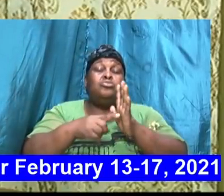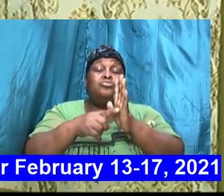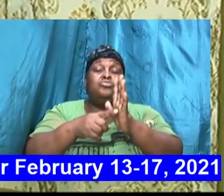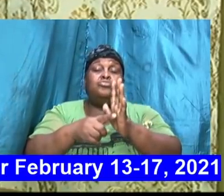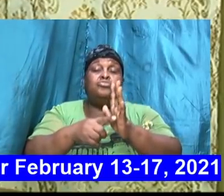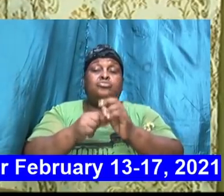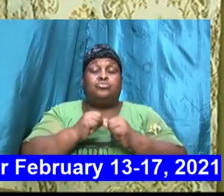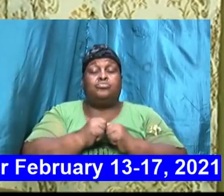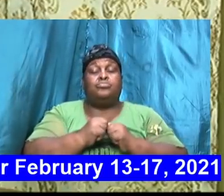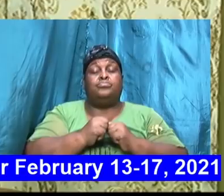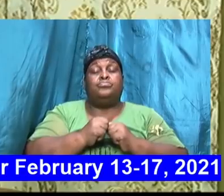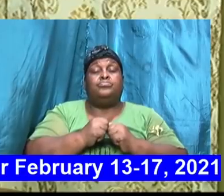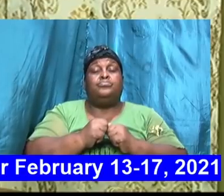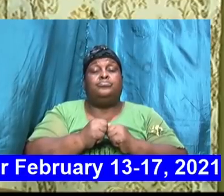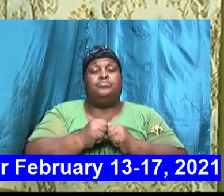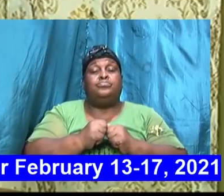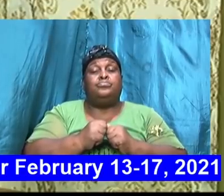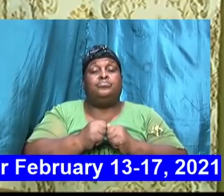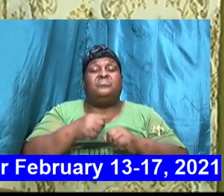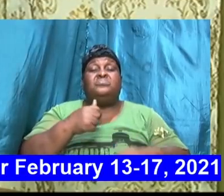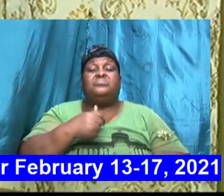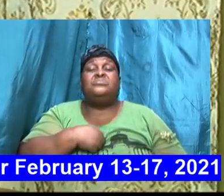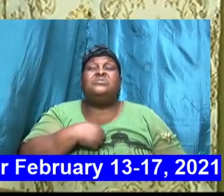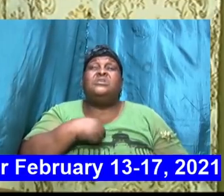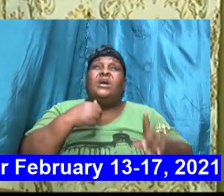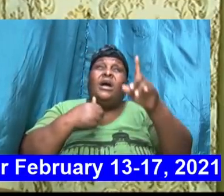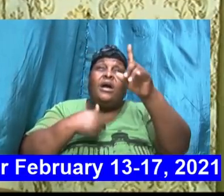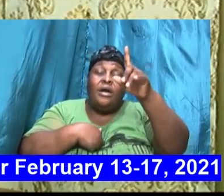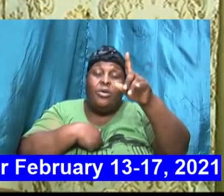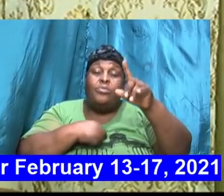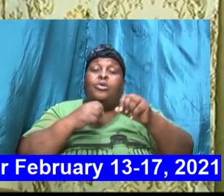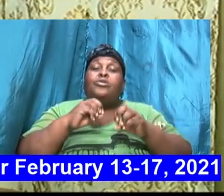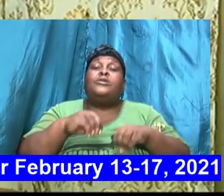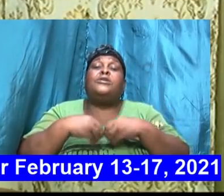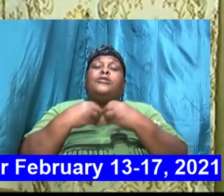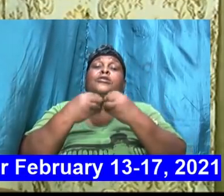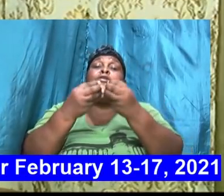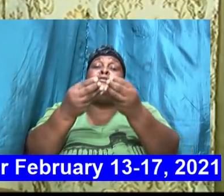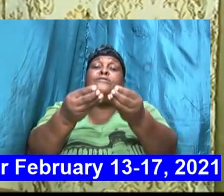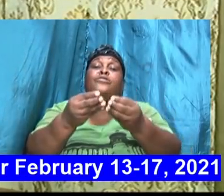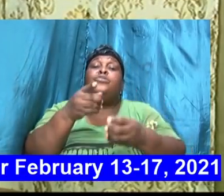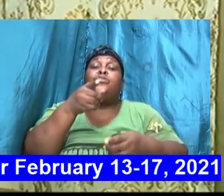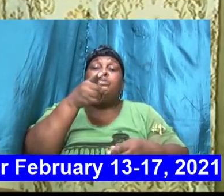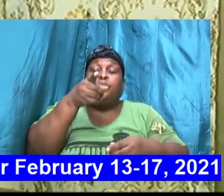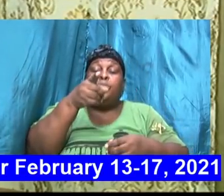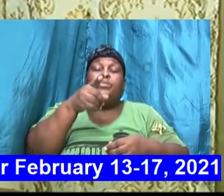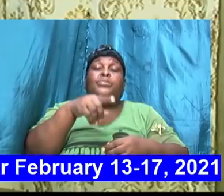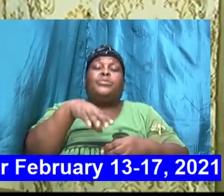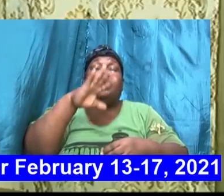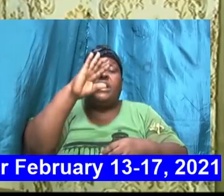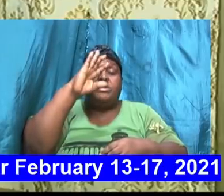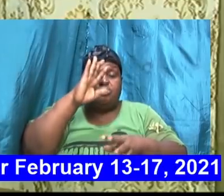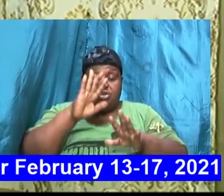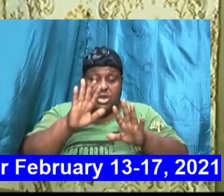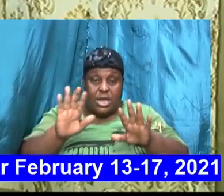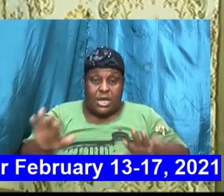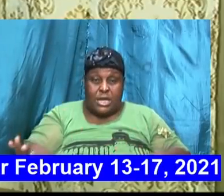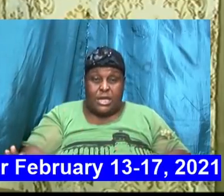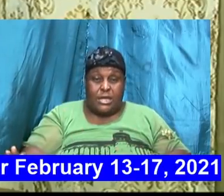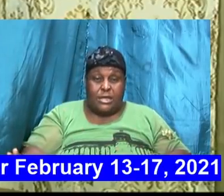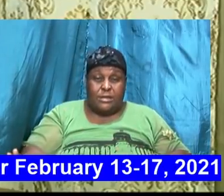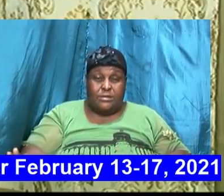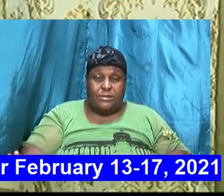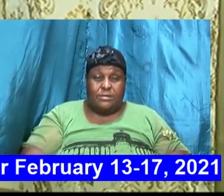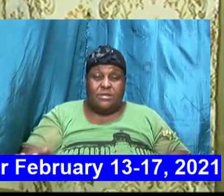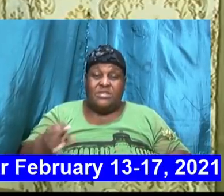was that I am going to give you a seed which tells me